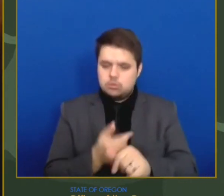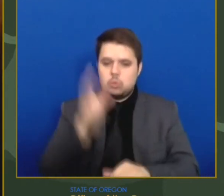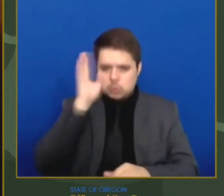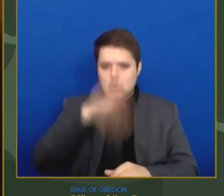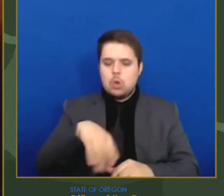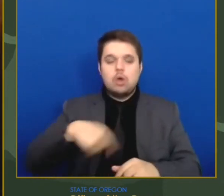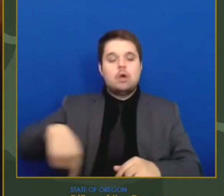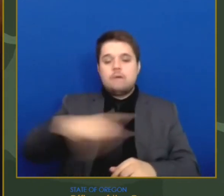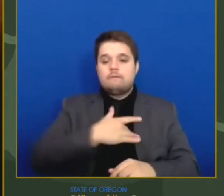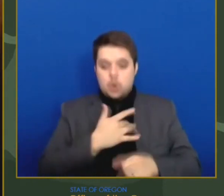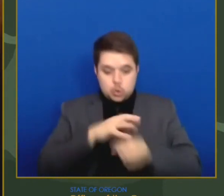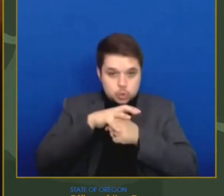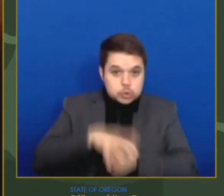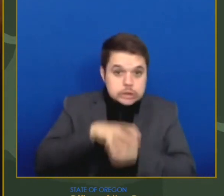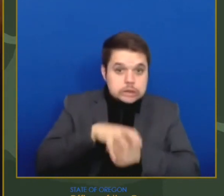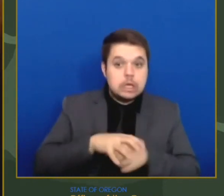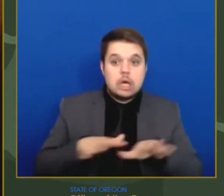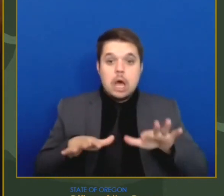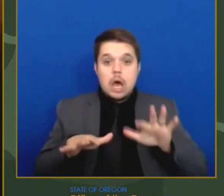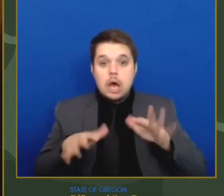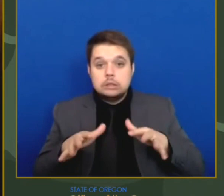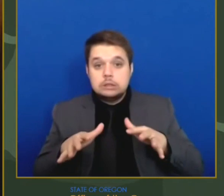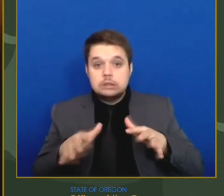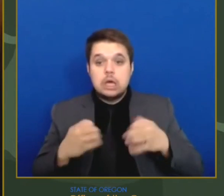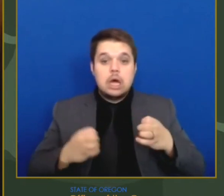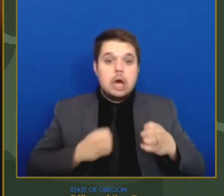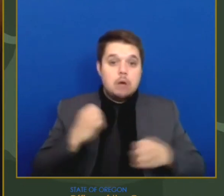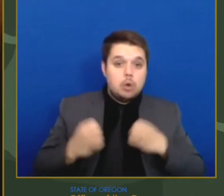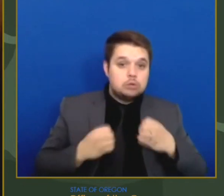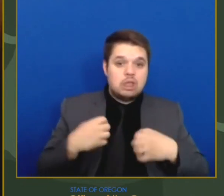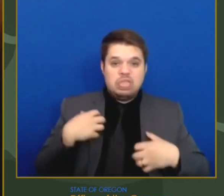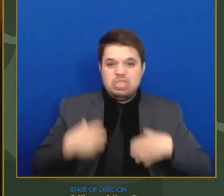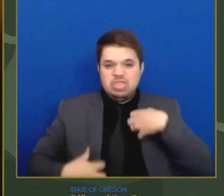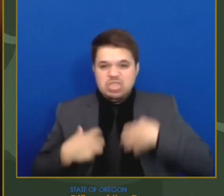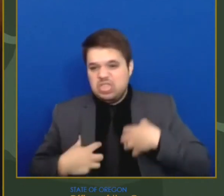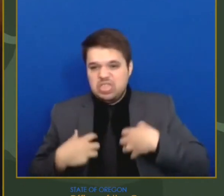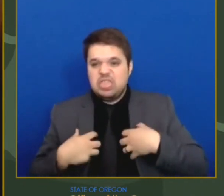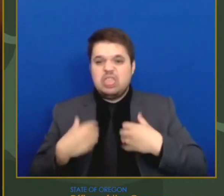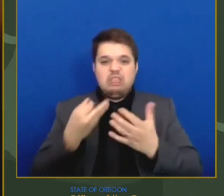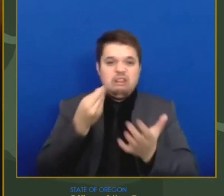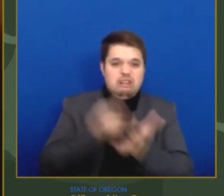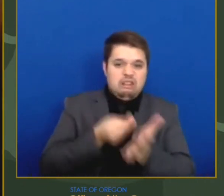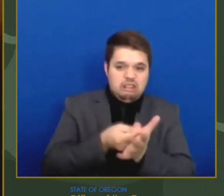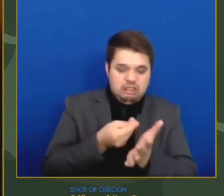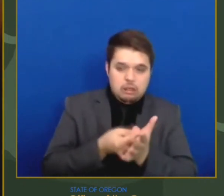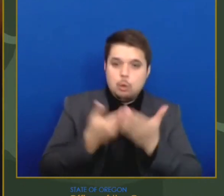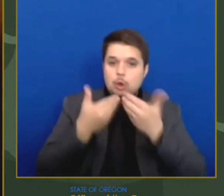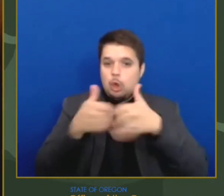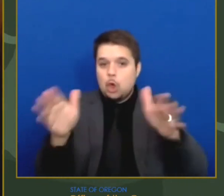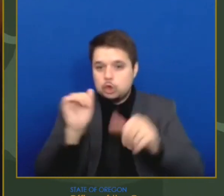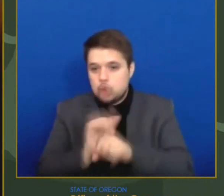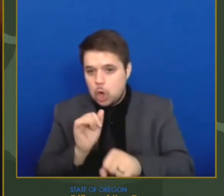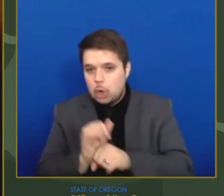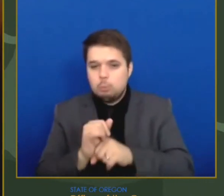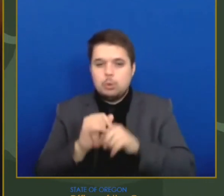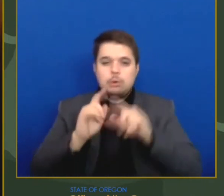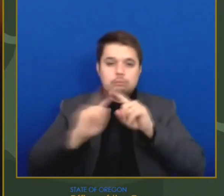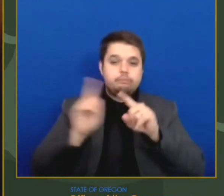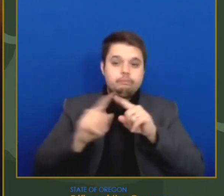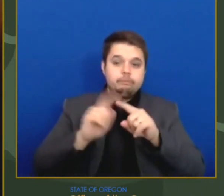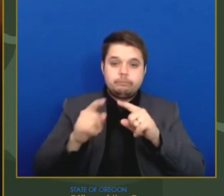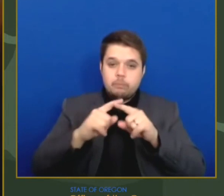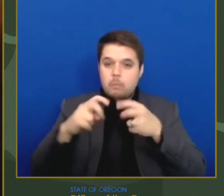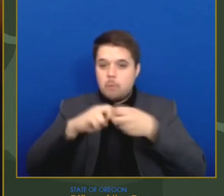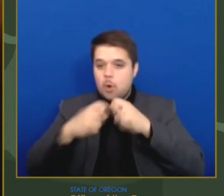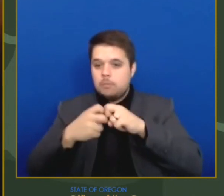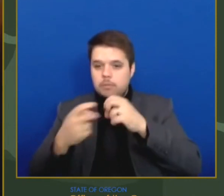seeing our loved ones, the financial toll of lost businesses and lost income, the pressures from turning our lives inside out